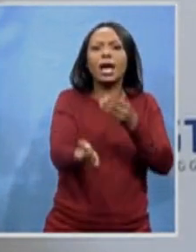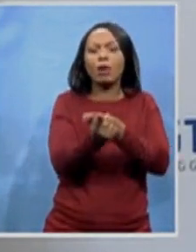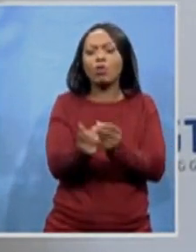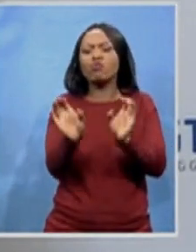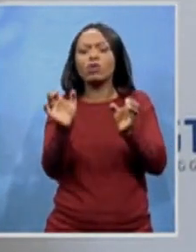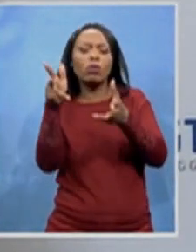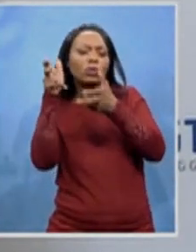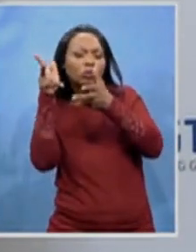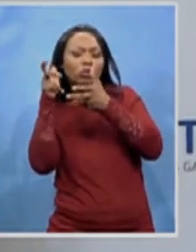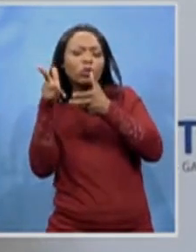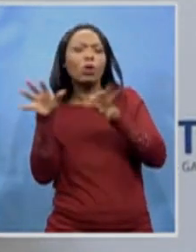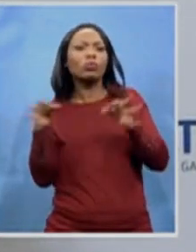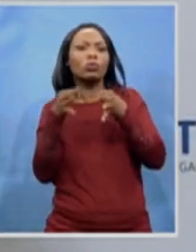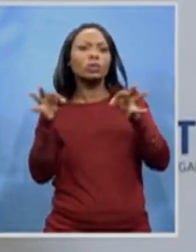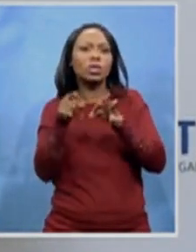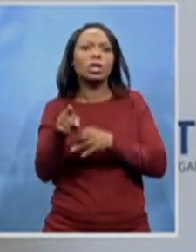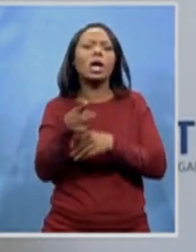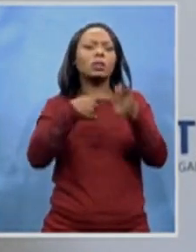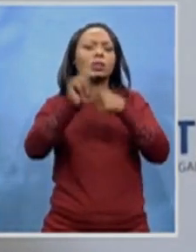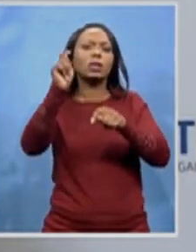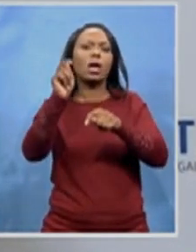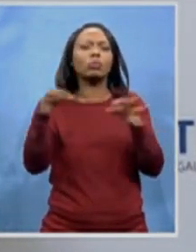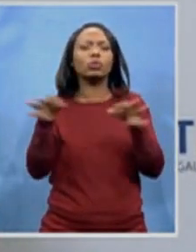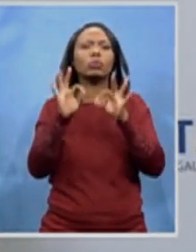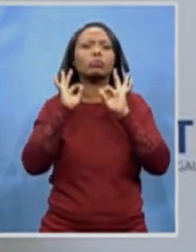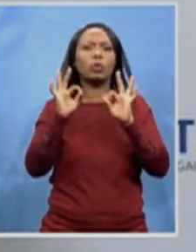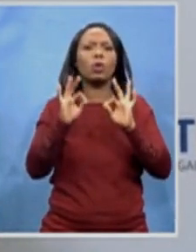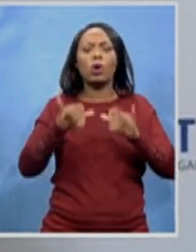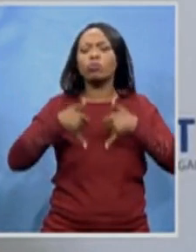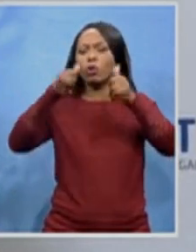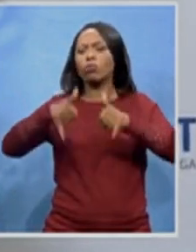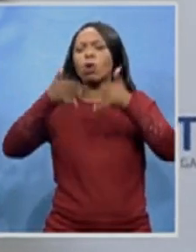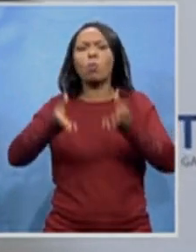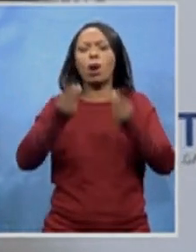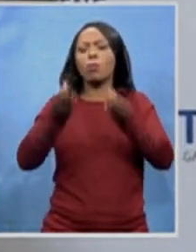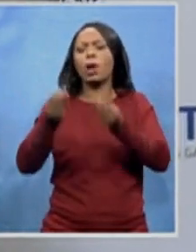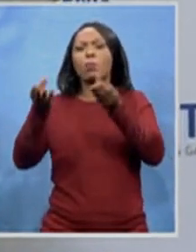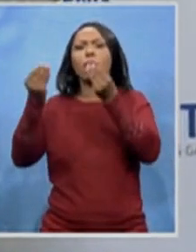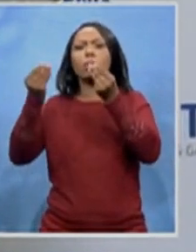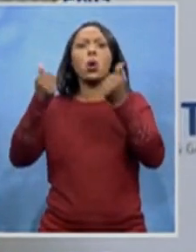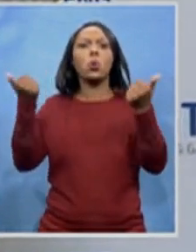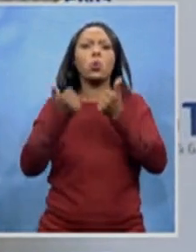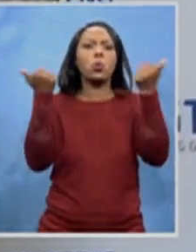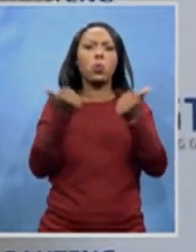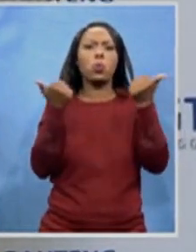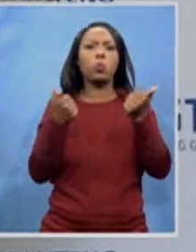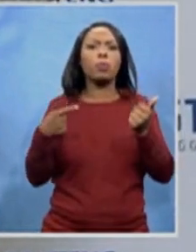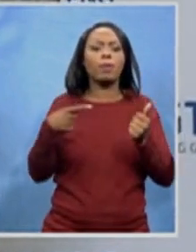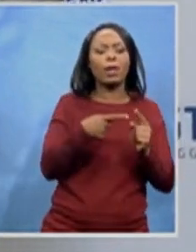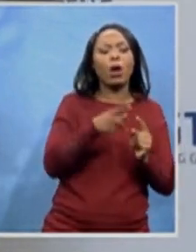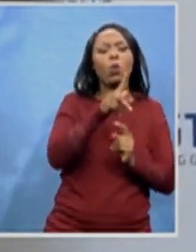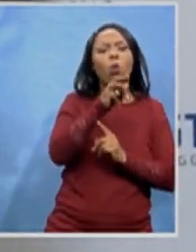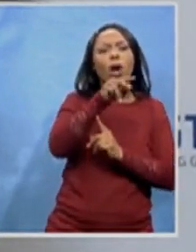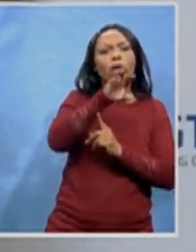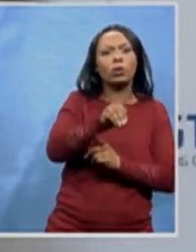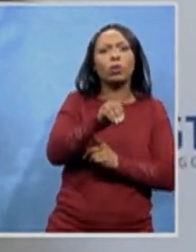major awards. You can't speak about Guaito without mentioning Galawa Jasmi or